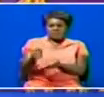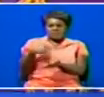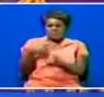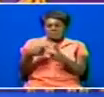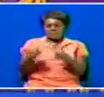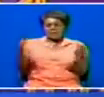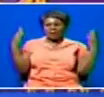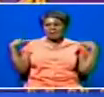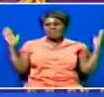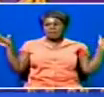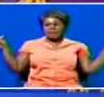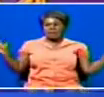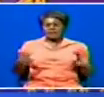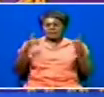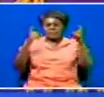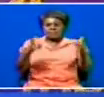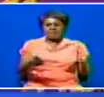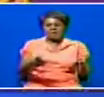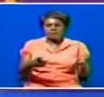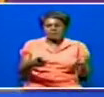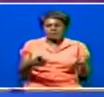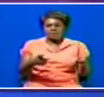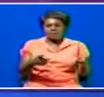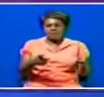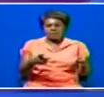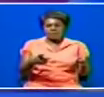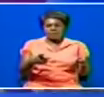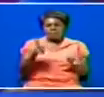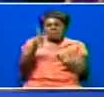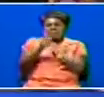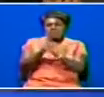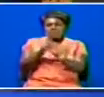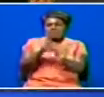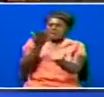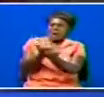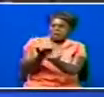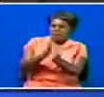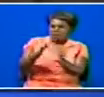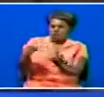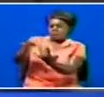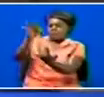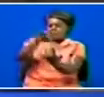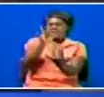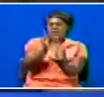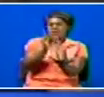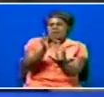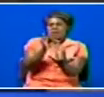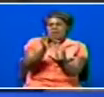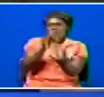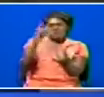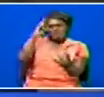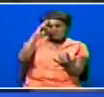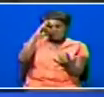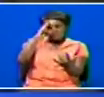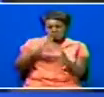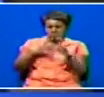Malaika Tribute Awards. And these Tribute Awards, do the participants apply or do you just select them? Okay, the main reason why it's